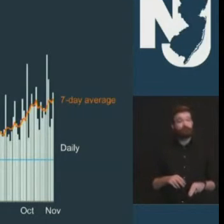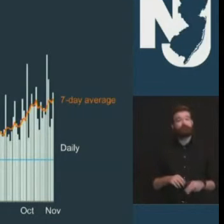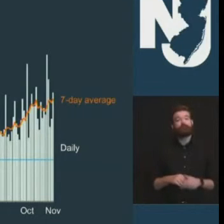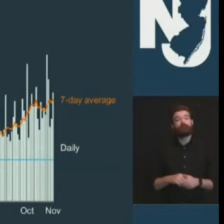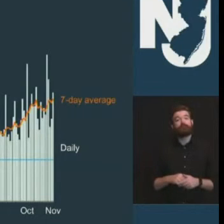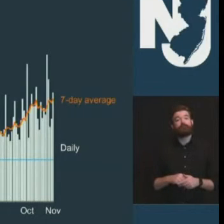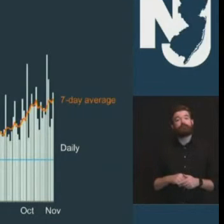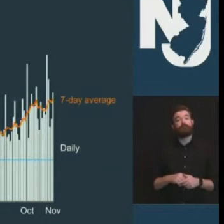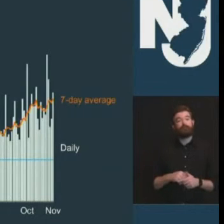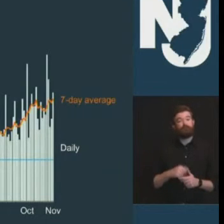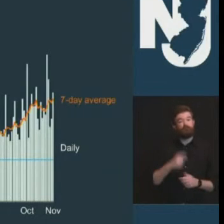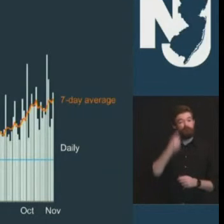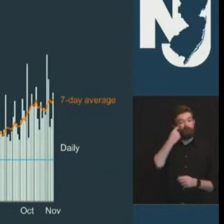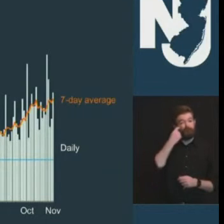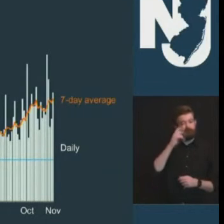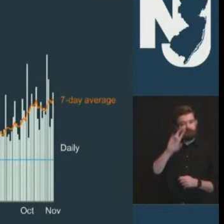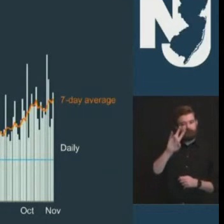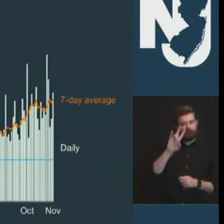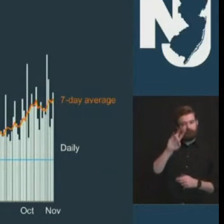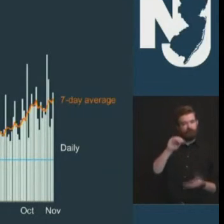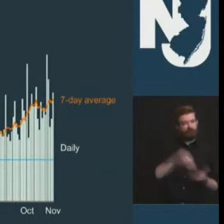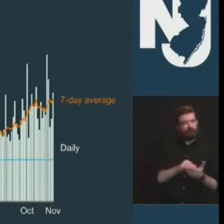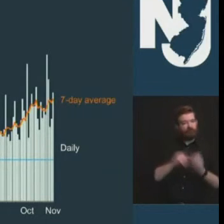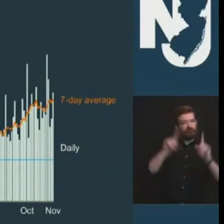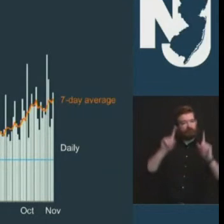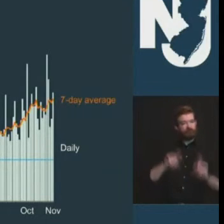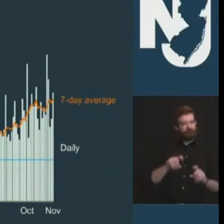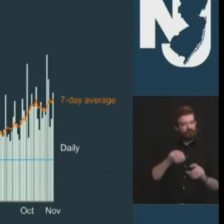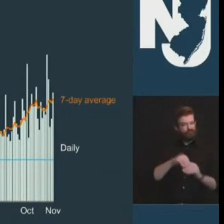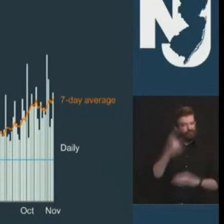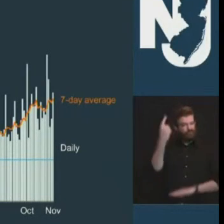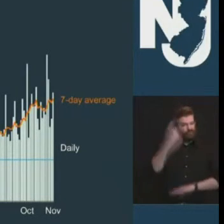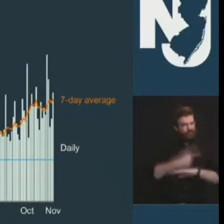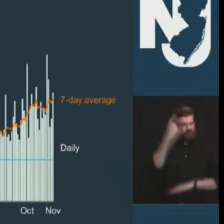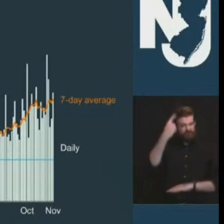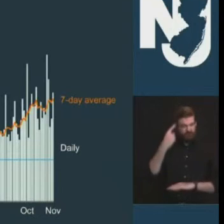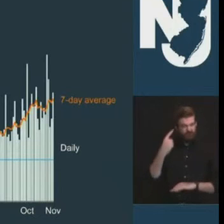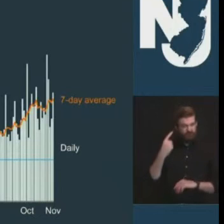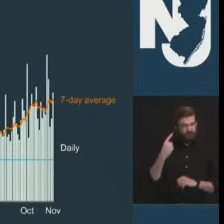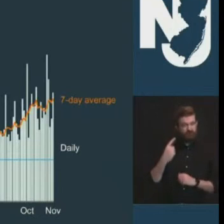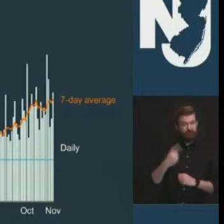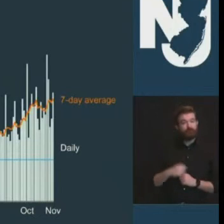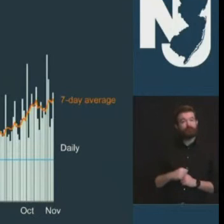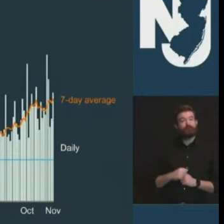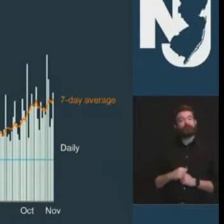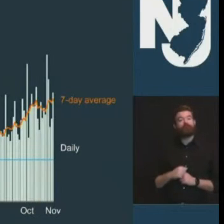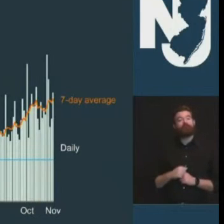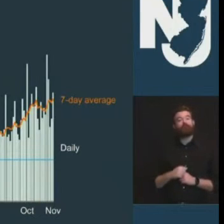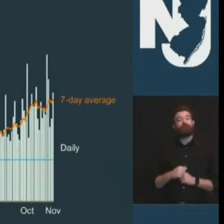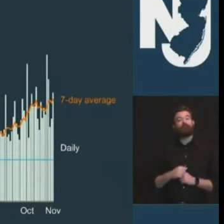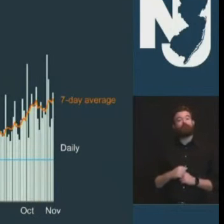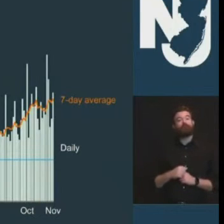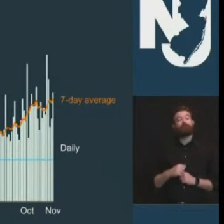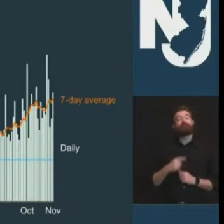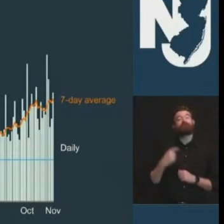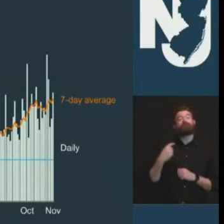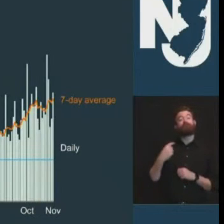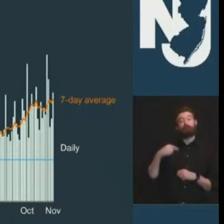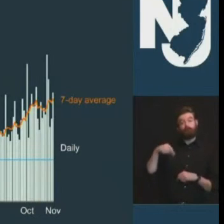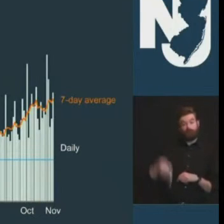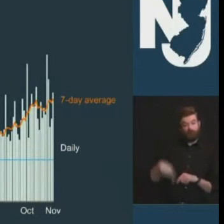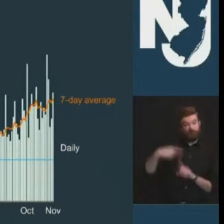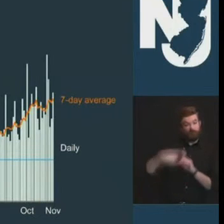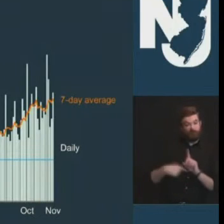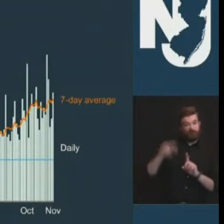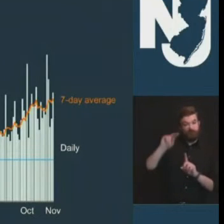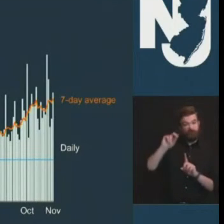zero thousand tests in one day and for the month of november we're averaging approximately to the forty five thousand tests per day